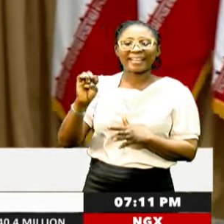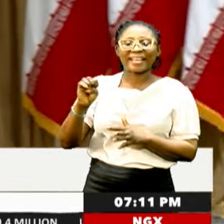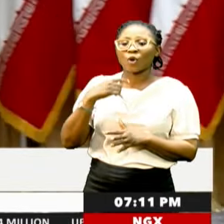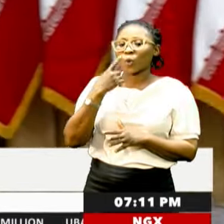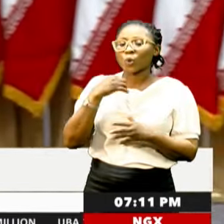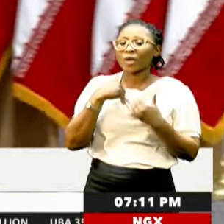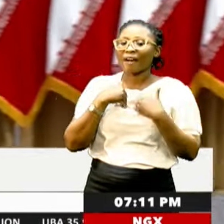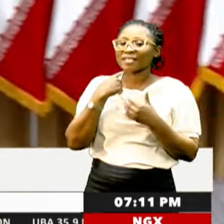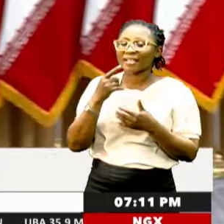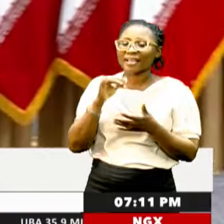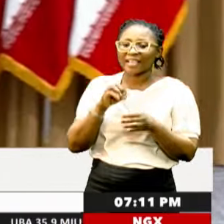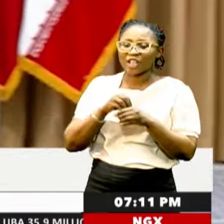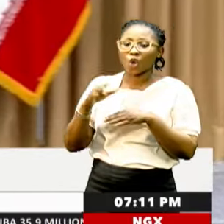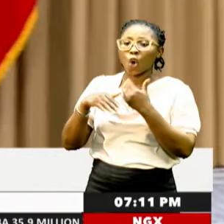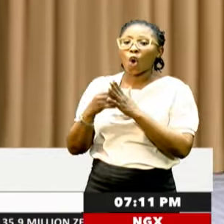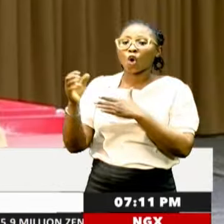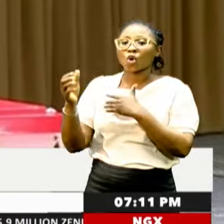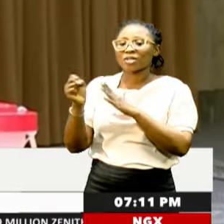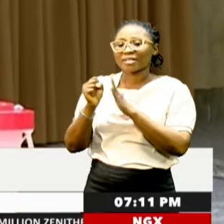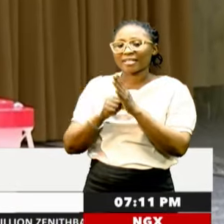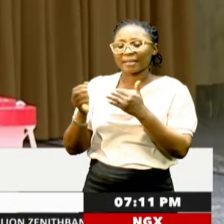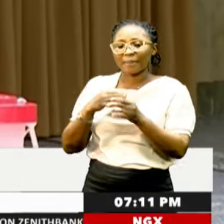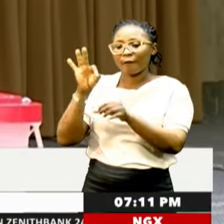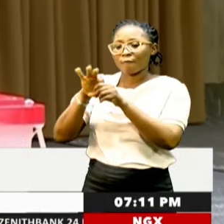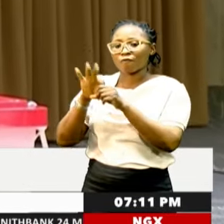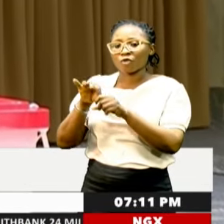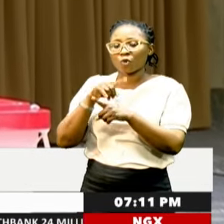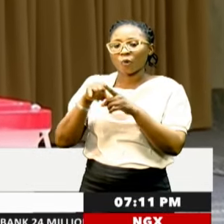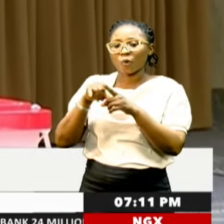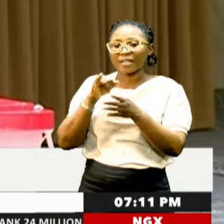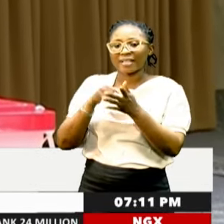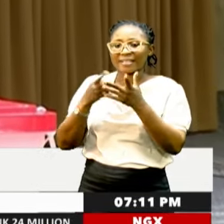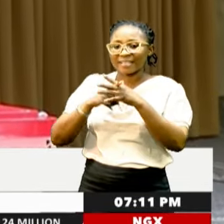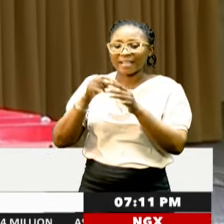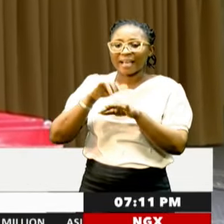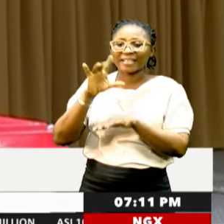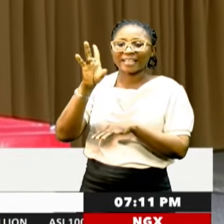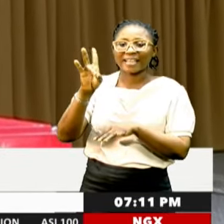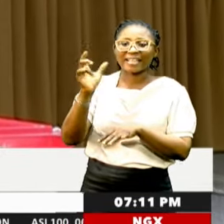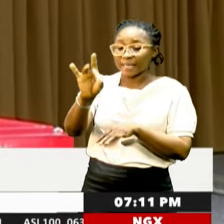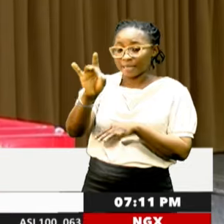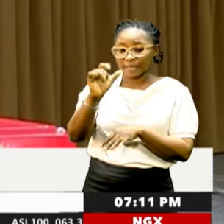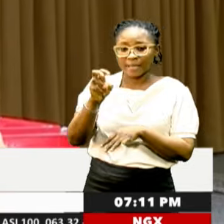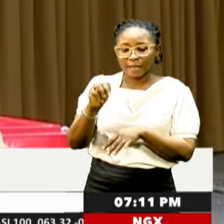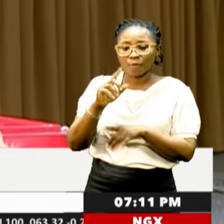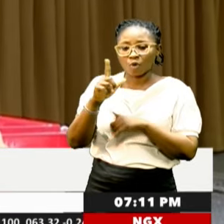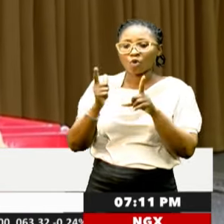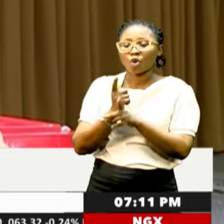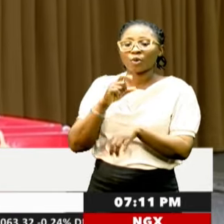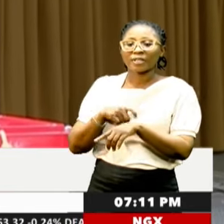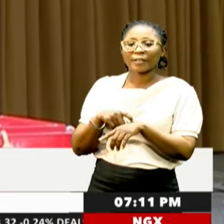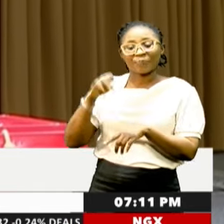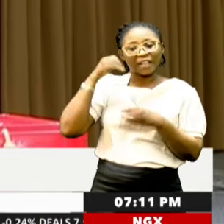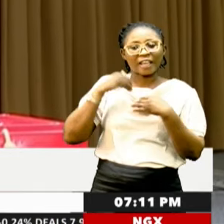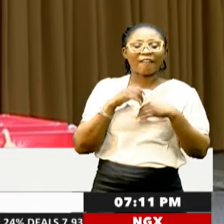say in all state matters, casts his ballot when the polls open at 8 a.m. local time. Khamenei had